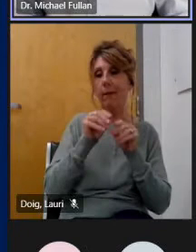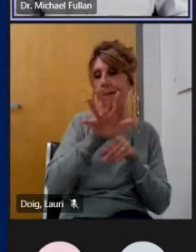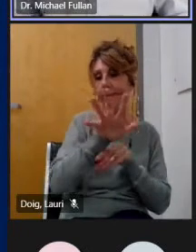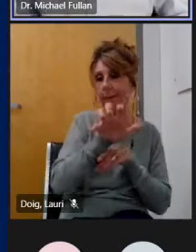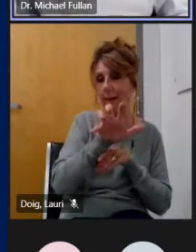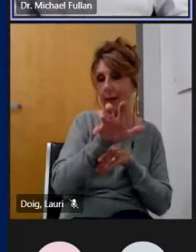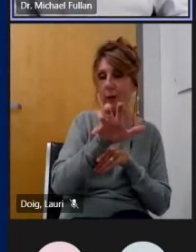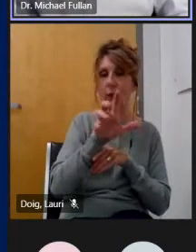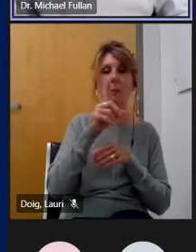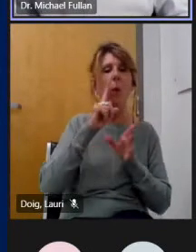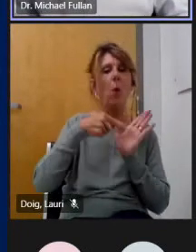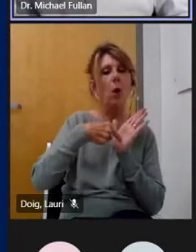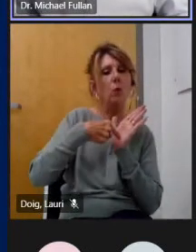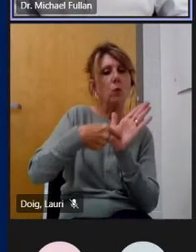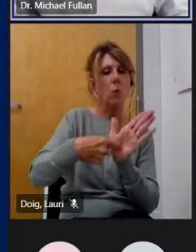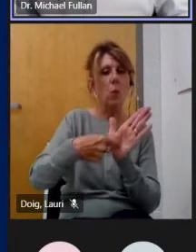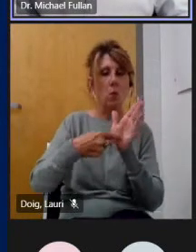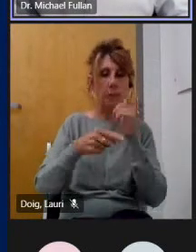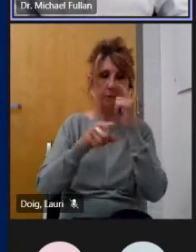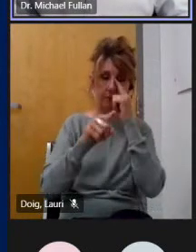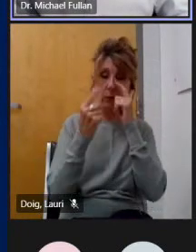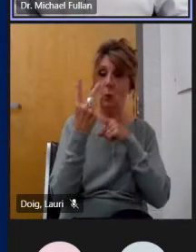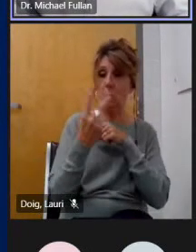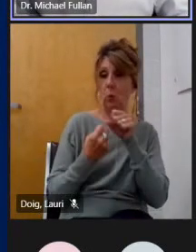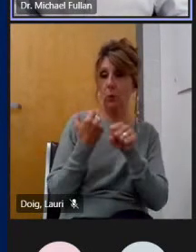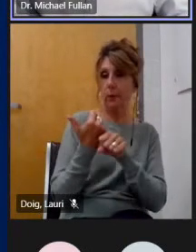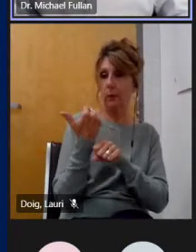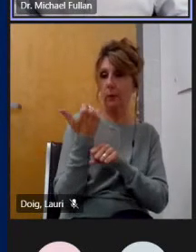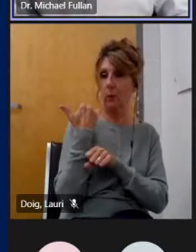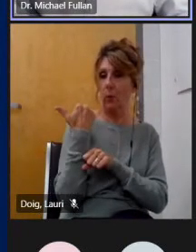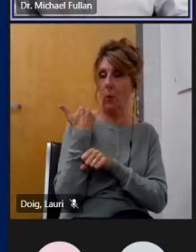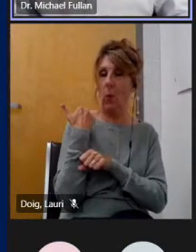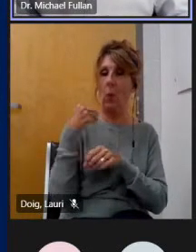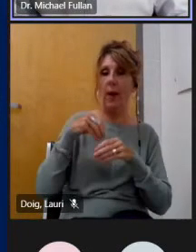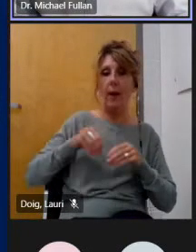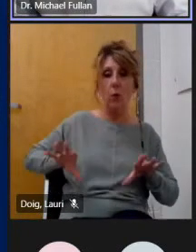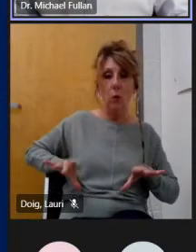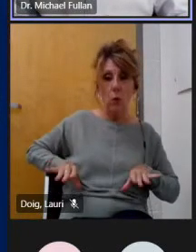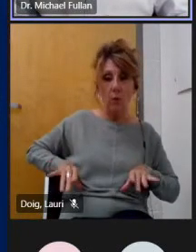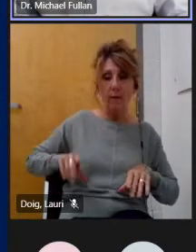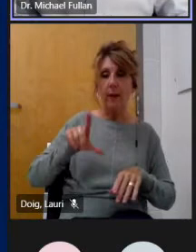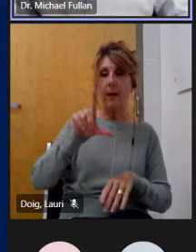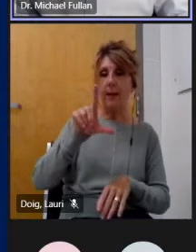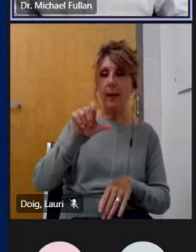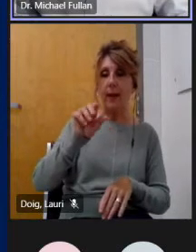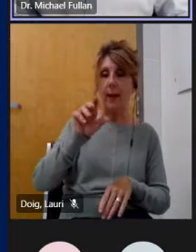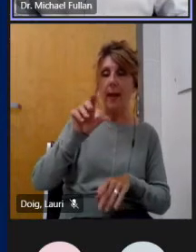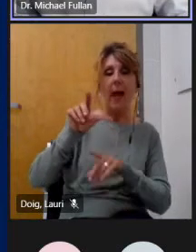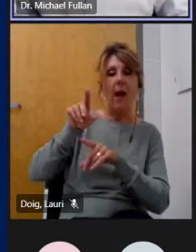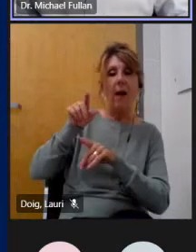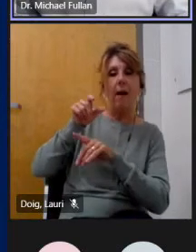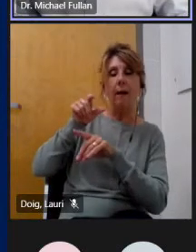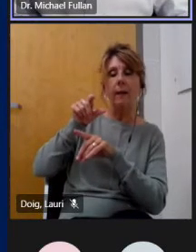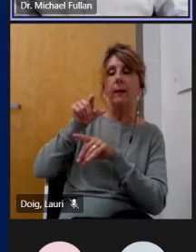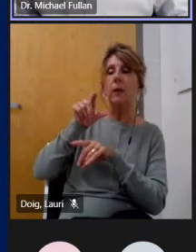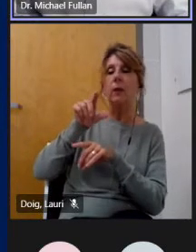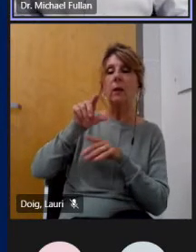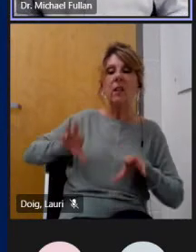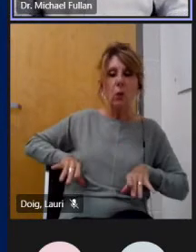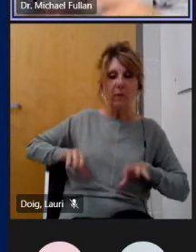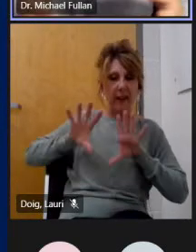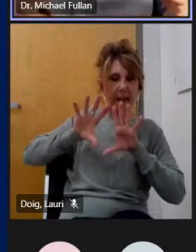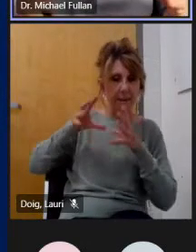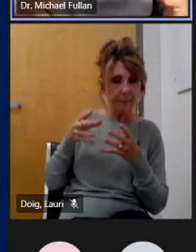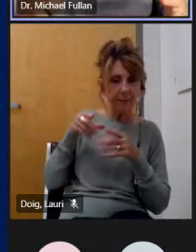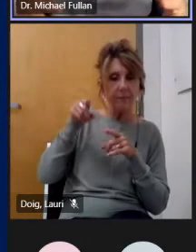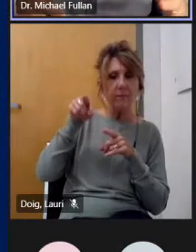of how they're going about it uh two years ago uh the leaders in uh newfoundland education labrador came to